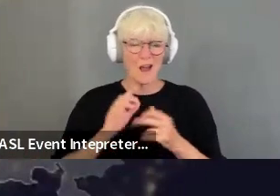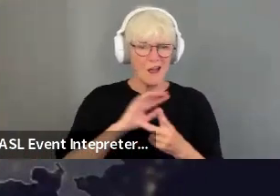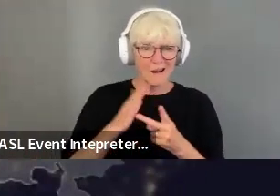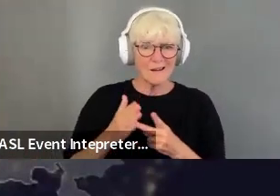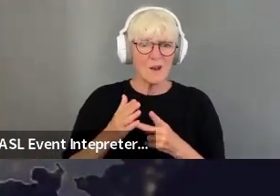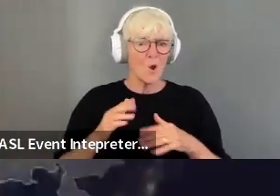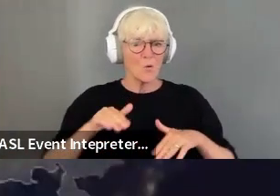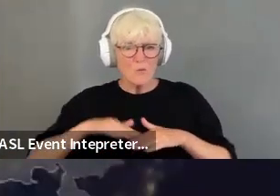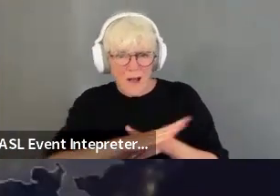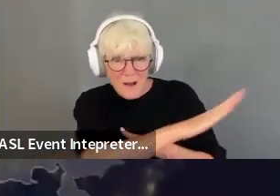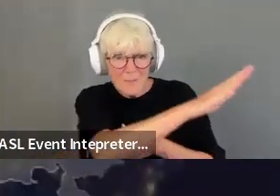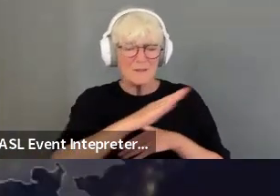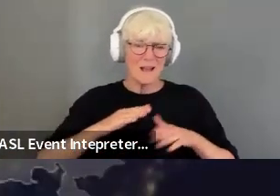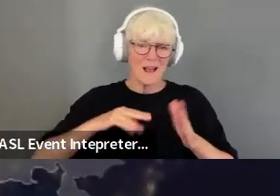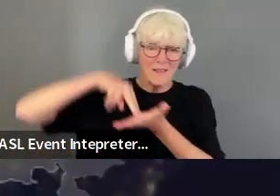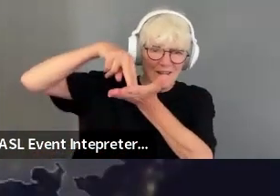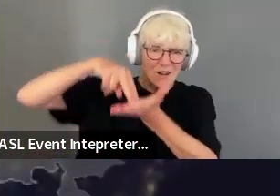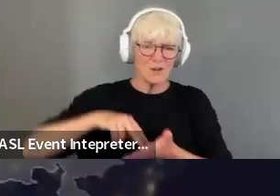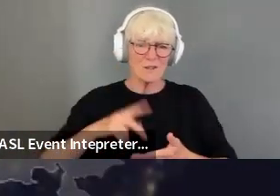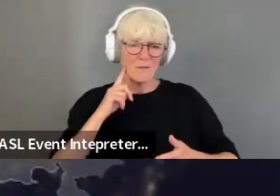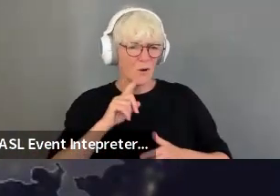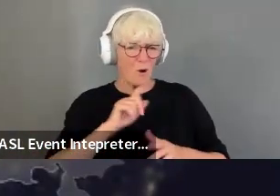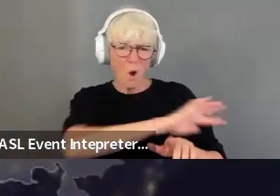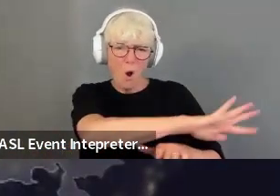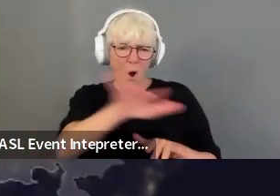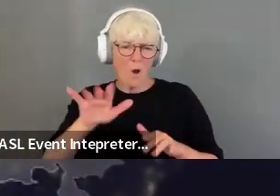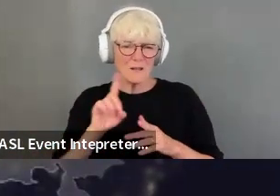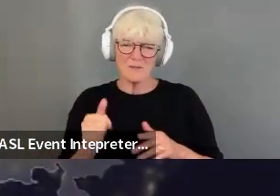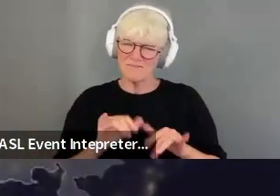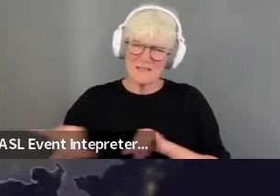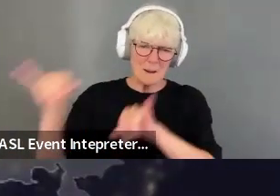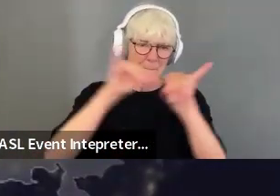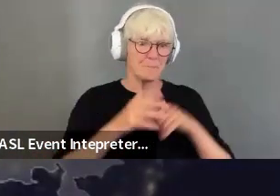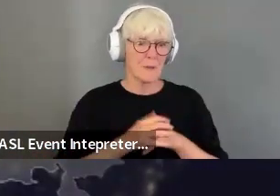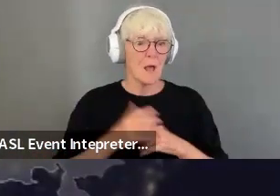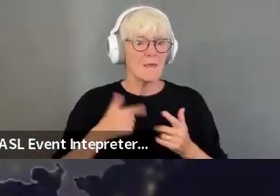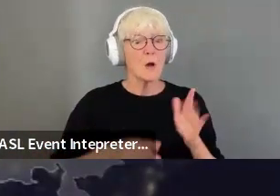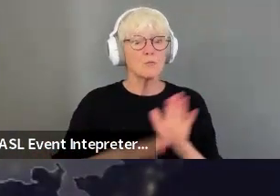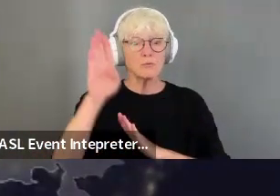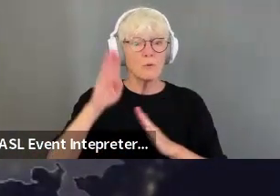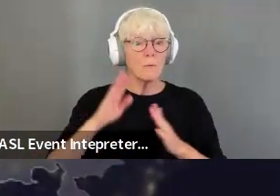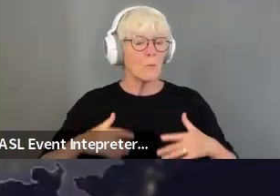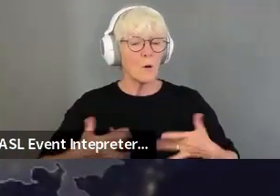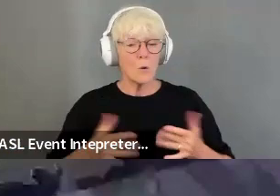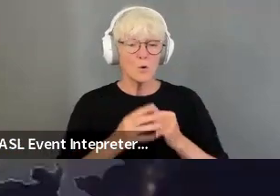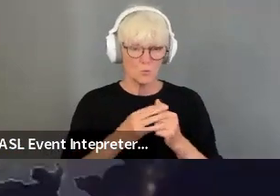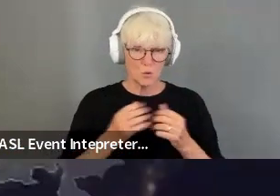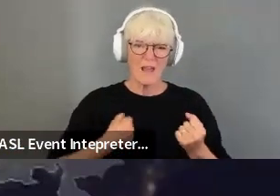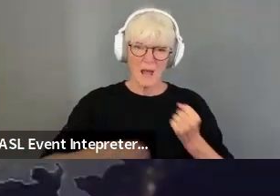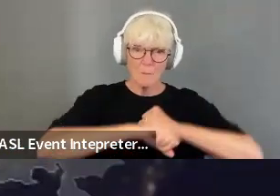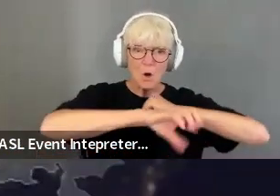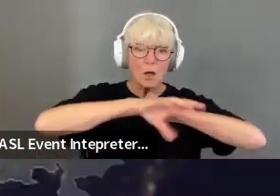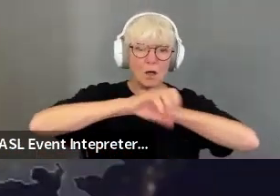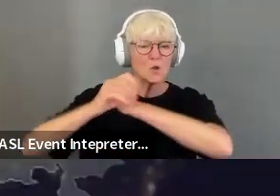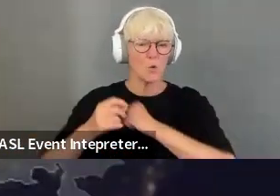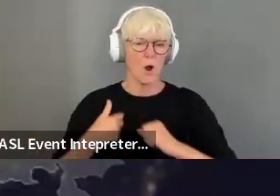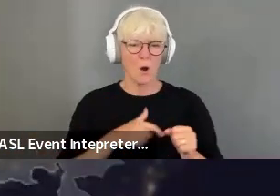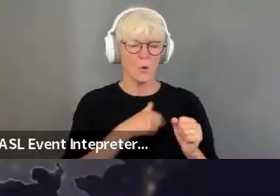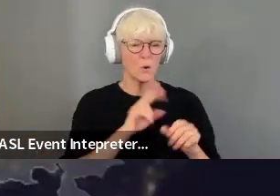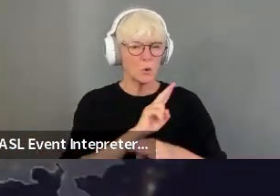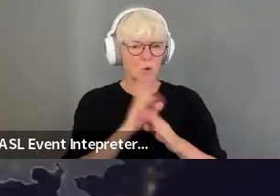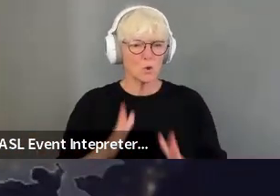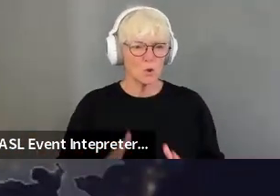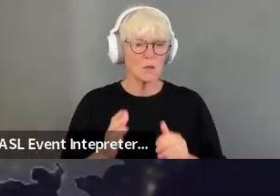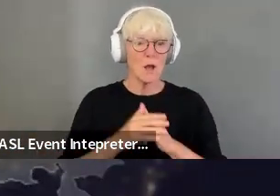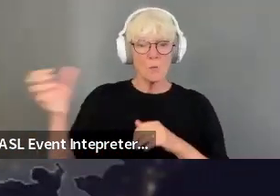ramps, and elevators. These contracts fuel the growth of our marketplace by essentially paying us to market to our target users, bringing